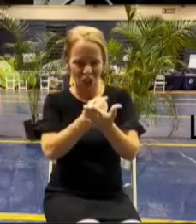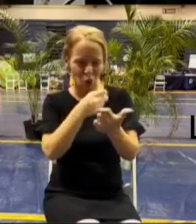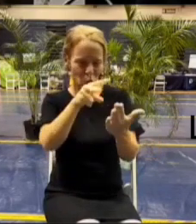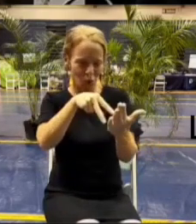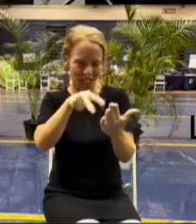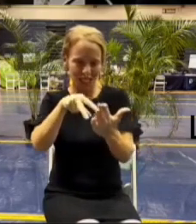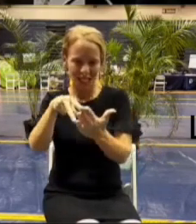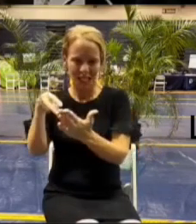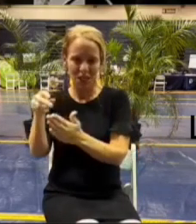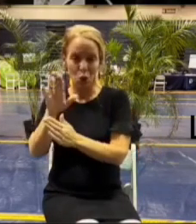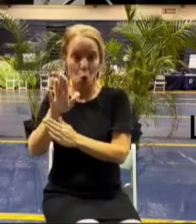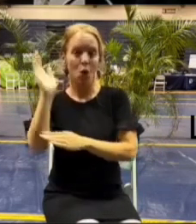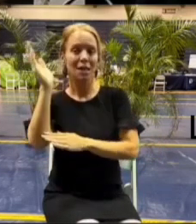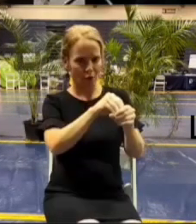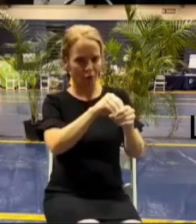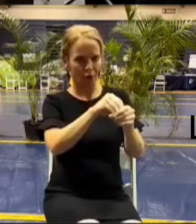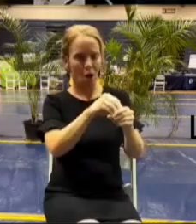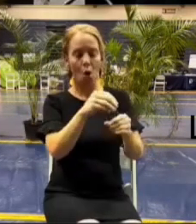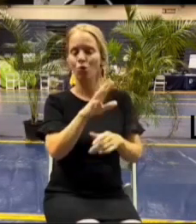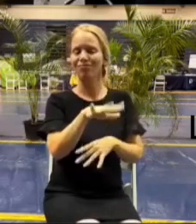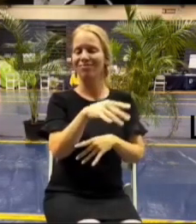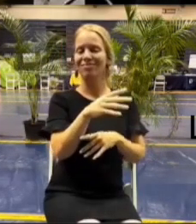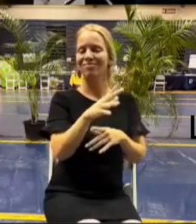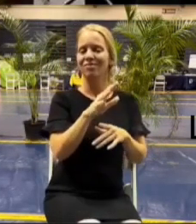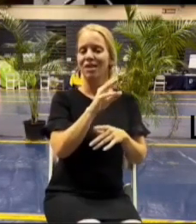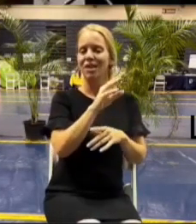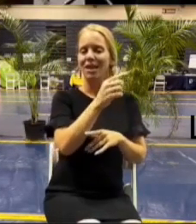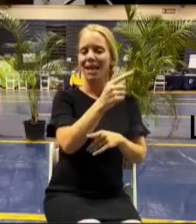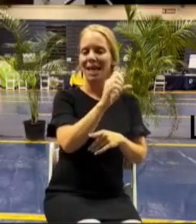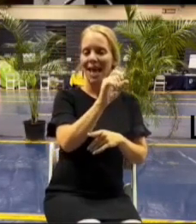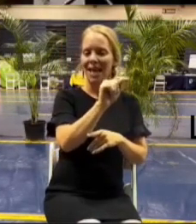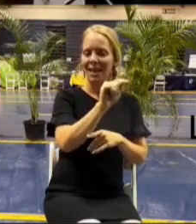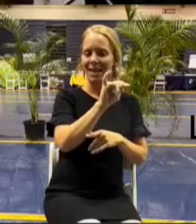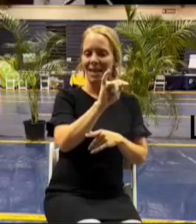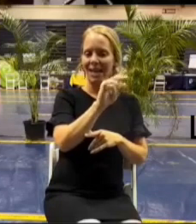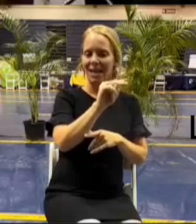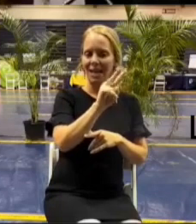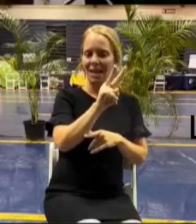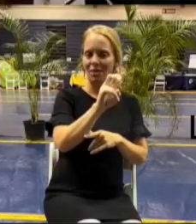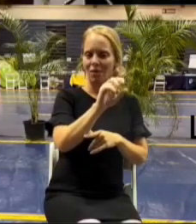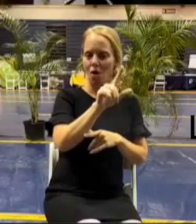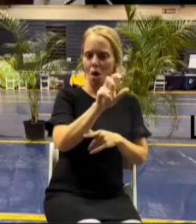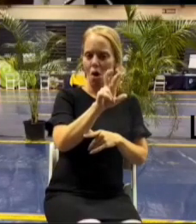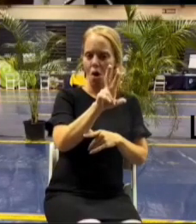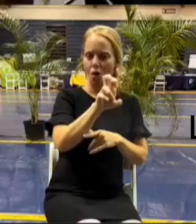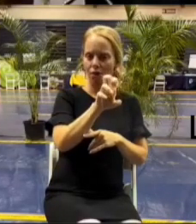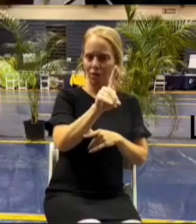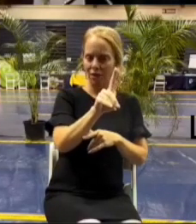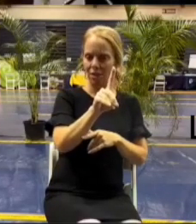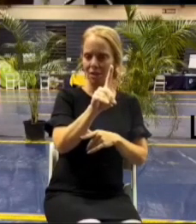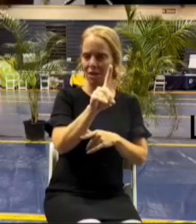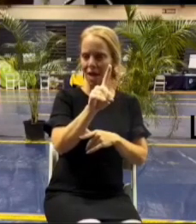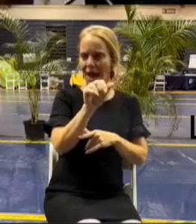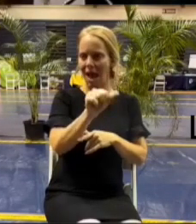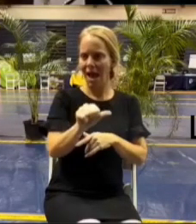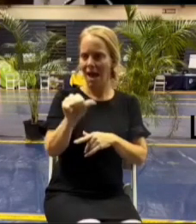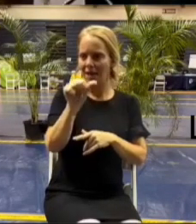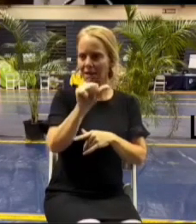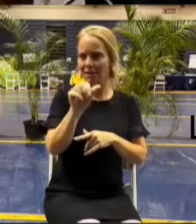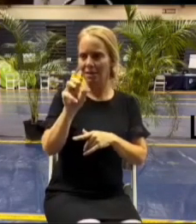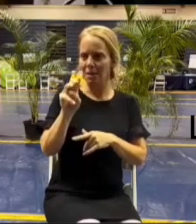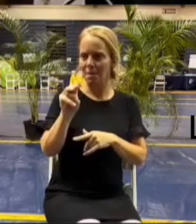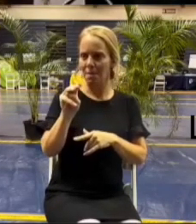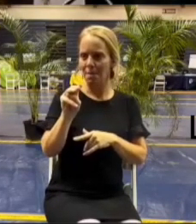before before the meeting maui mpo.org and and the decision makers on that